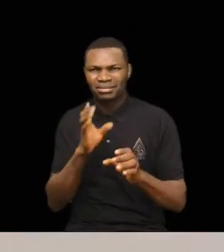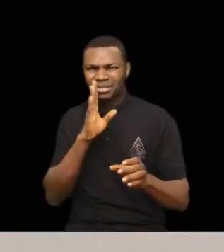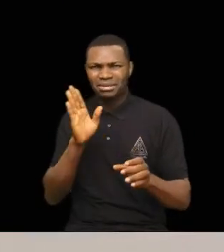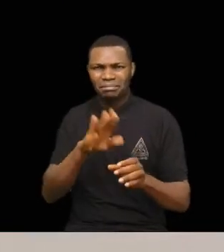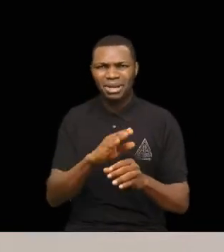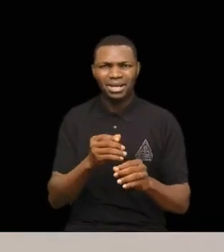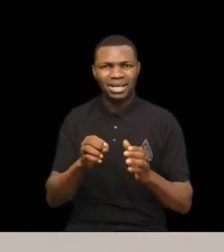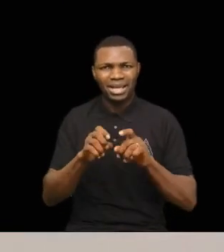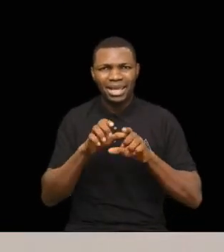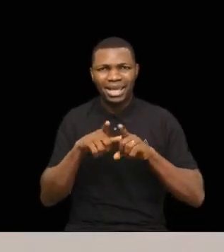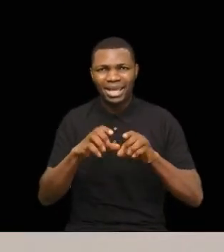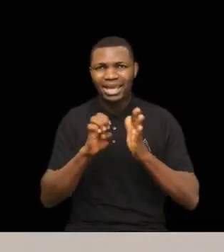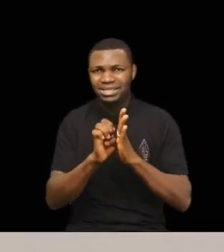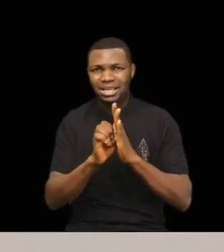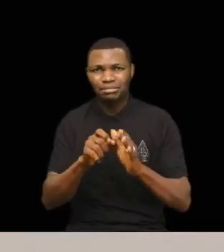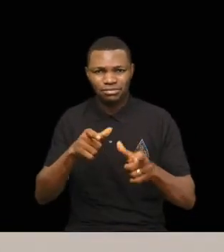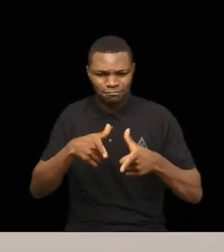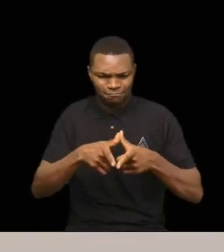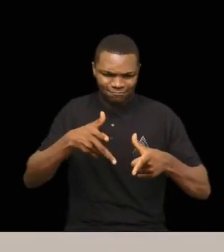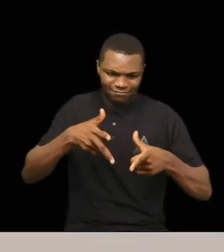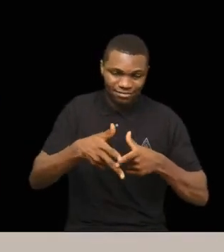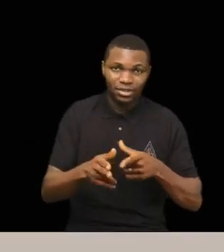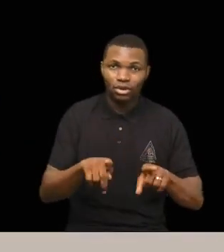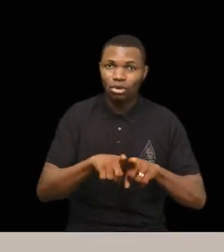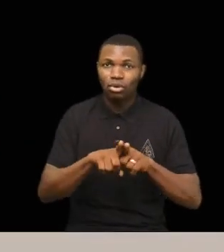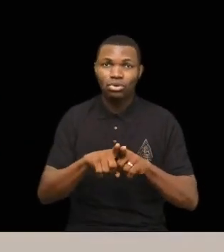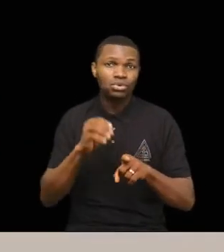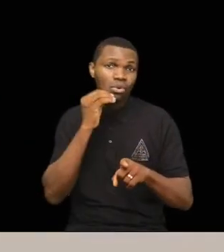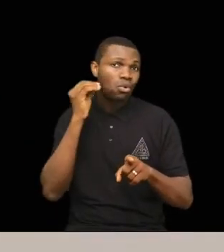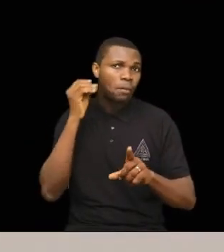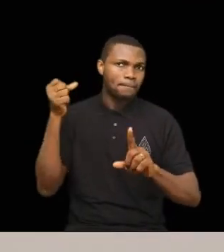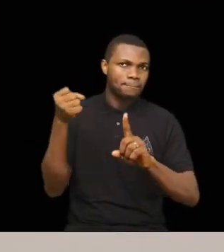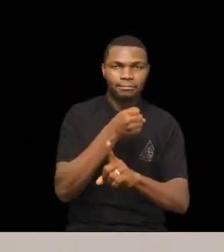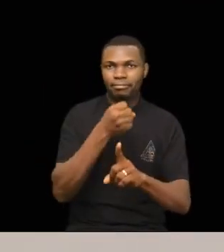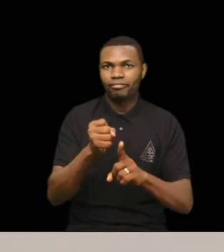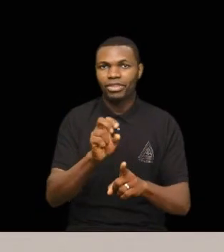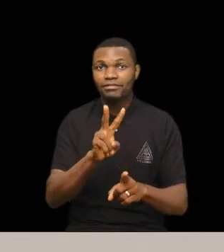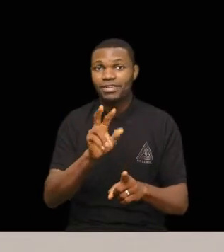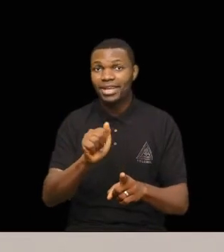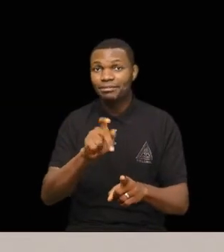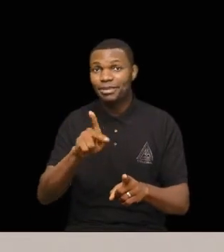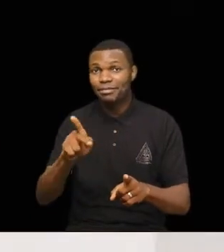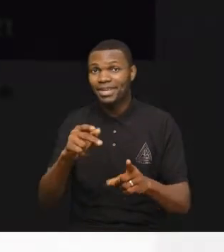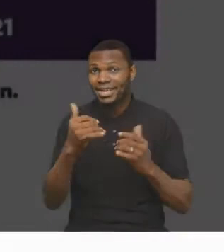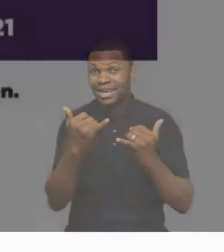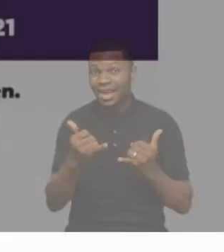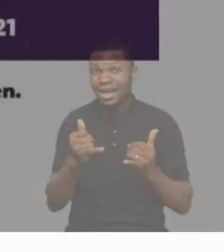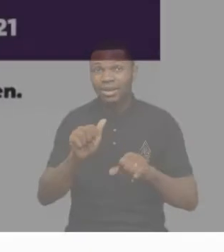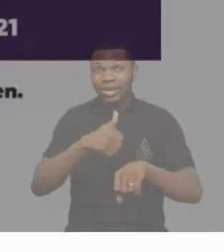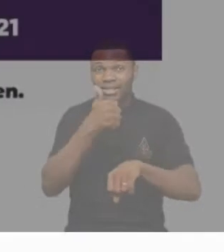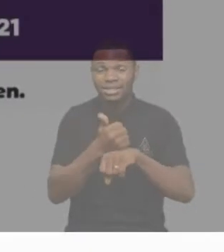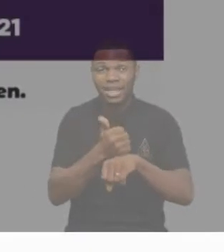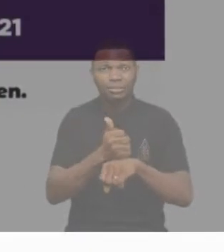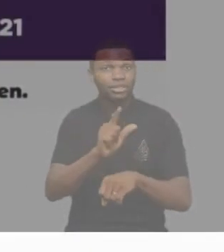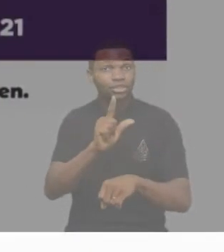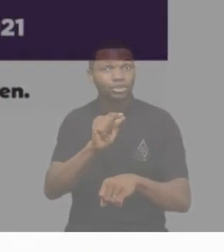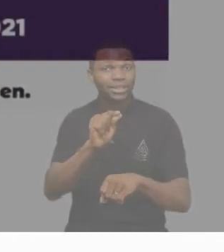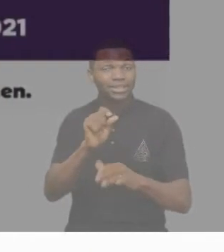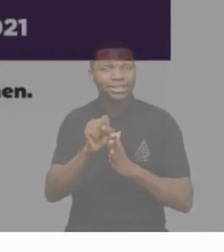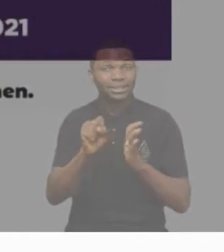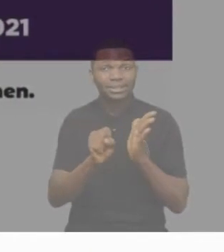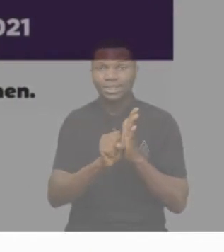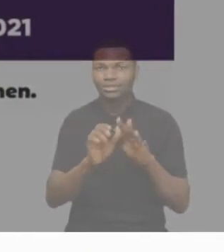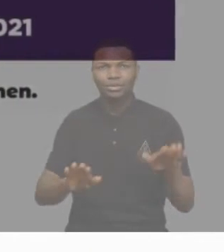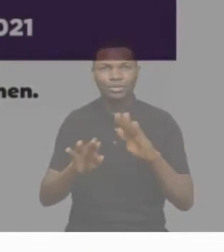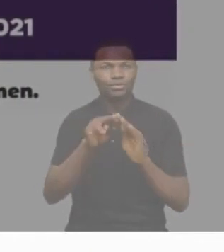will no follow like female circumcision and steady going thing the verb act na law for twenty states across nigeria yes